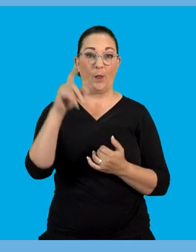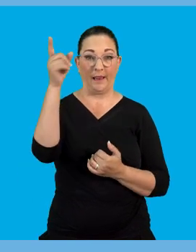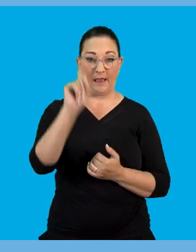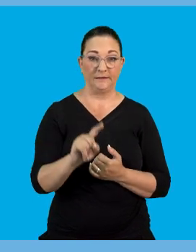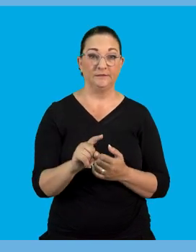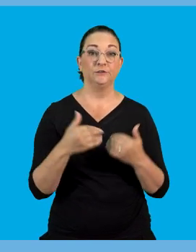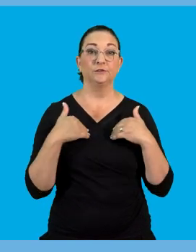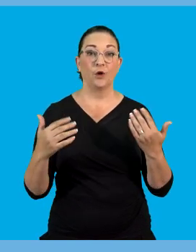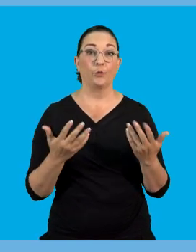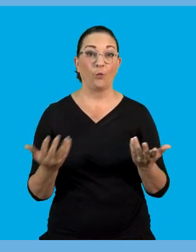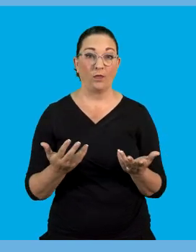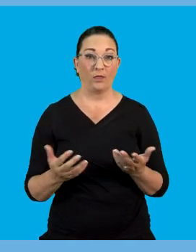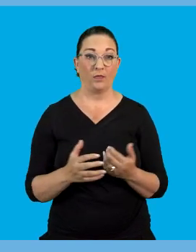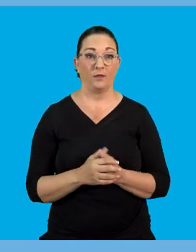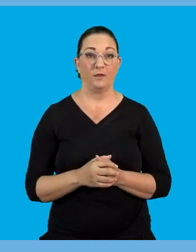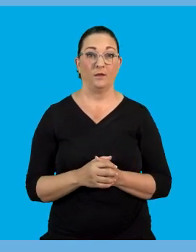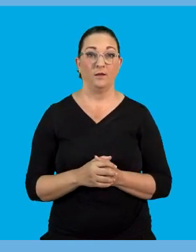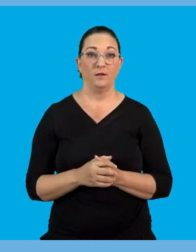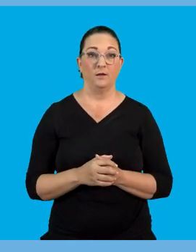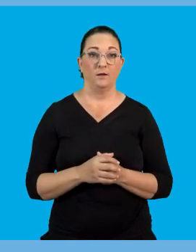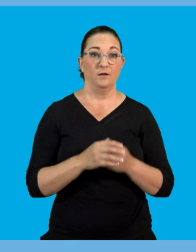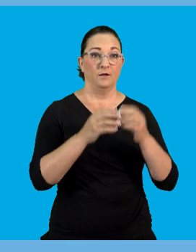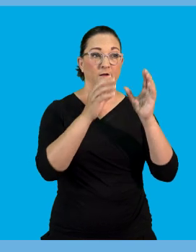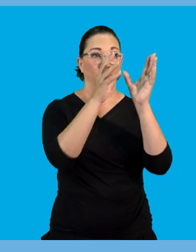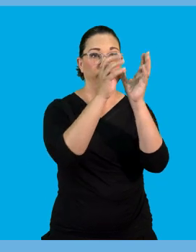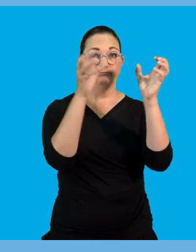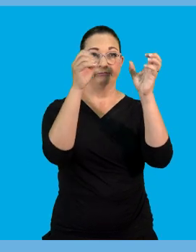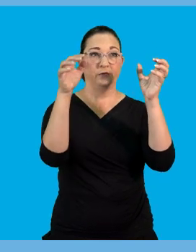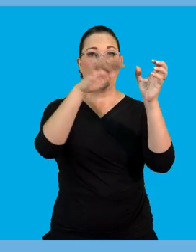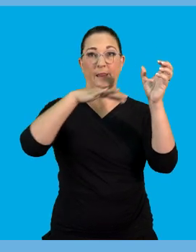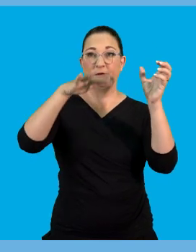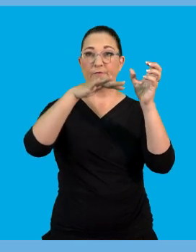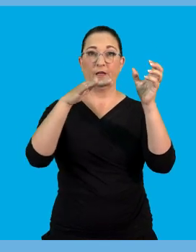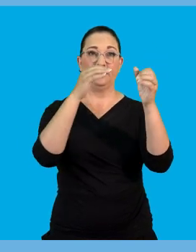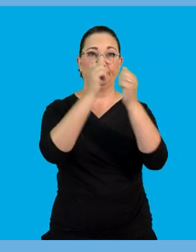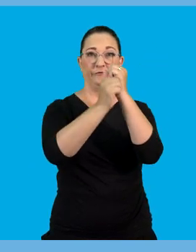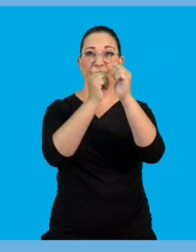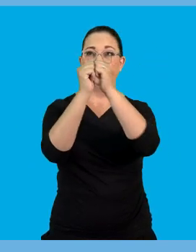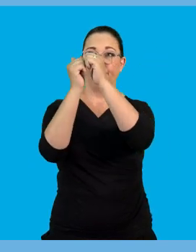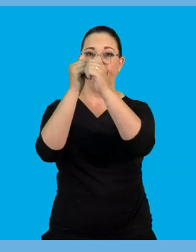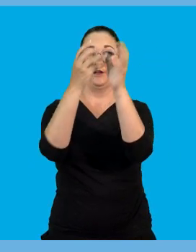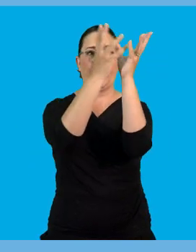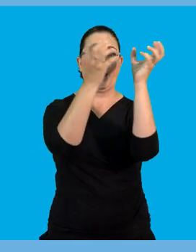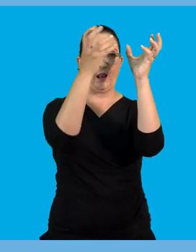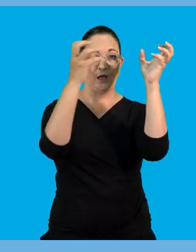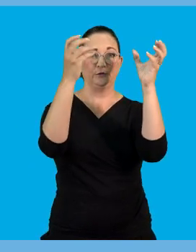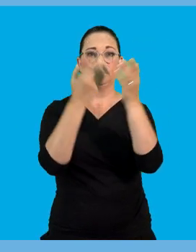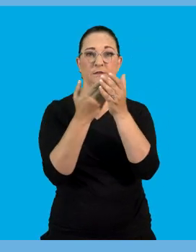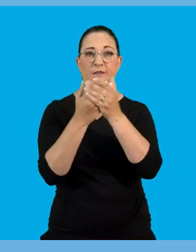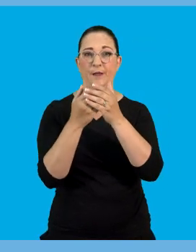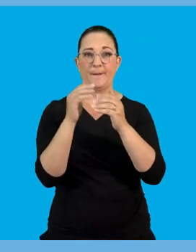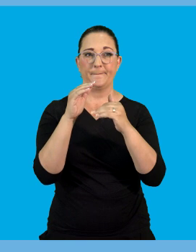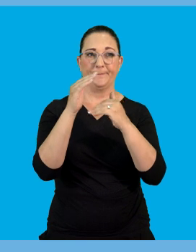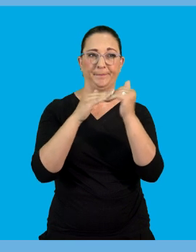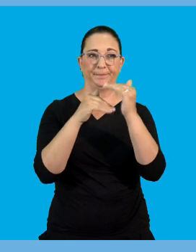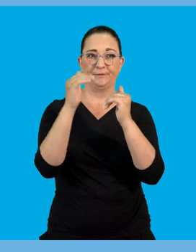lightning. This is where it starts. So during a thunderstorm. There is friction in the atmosphere between the particles that makes up clouds. Causing